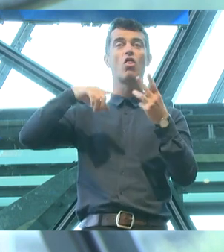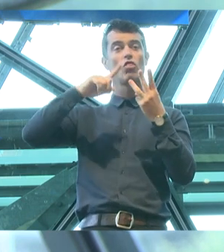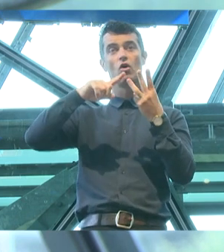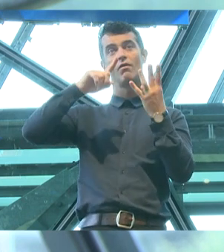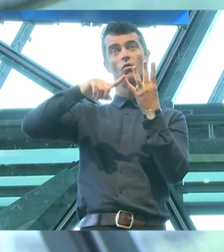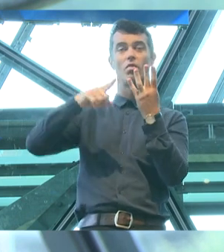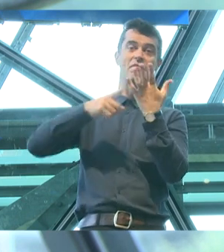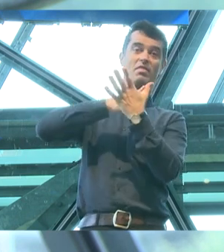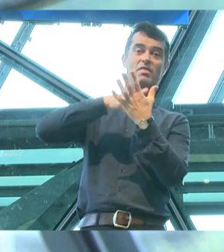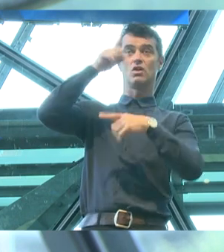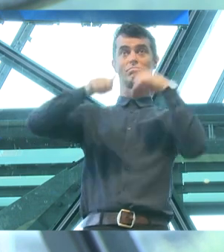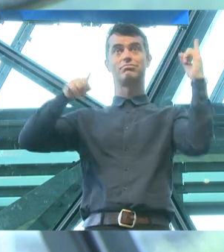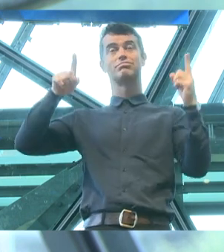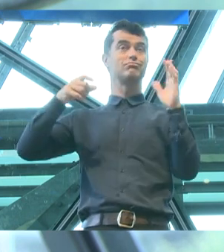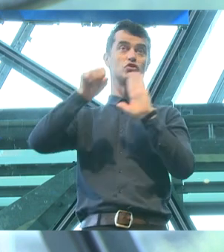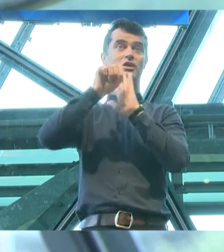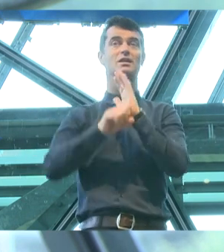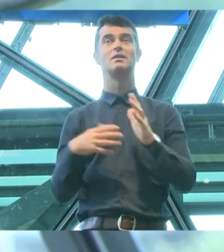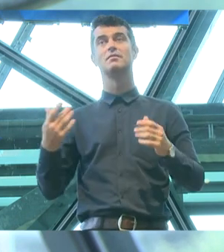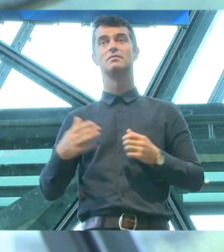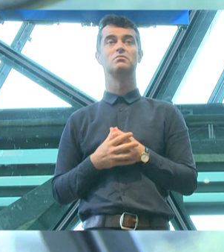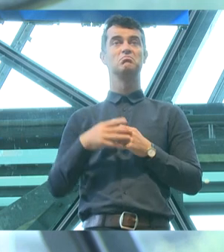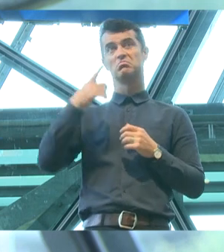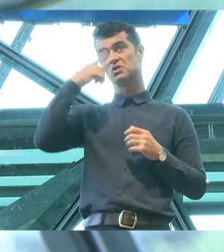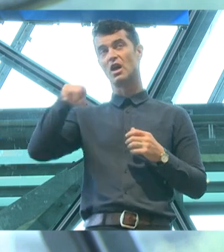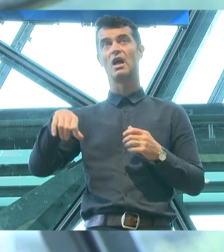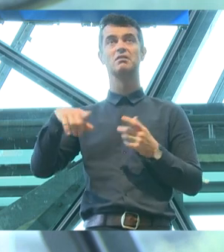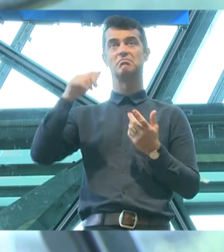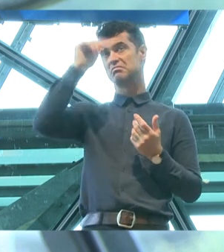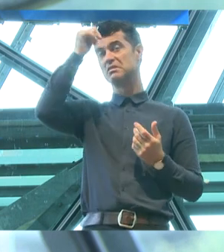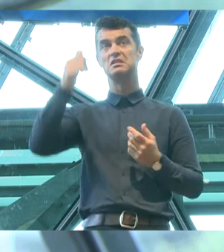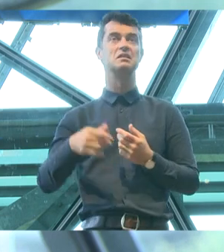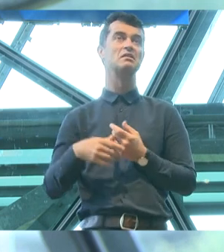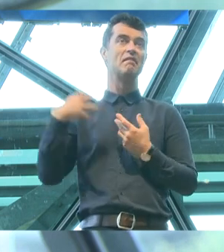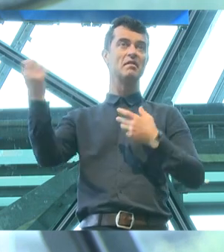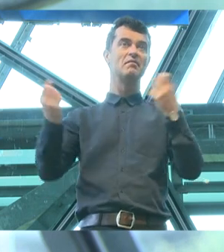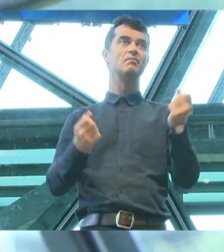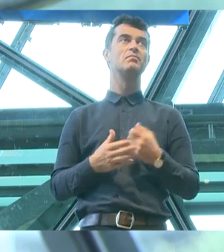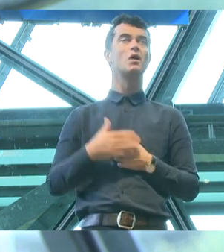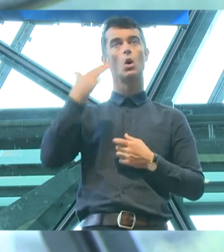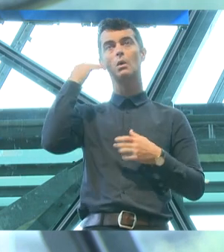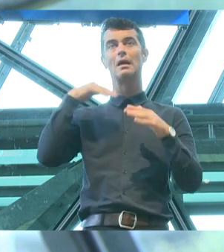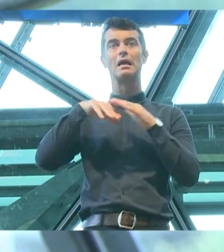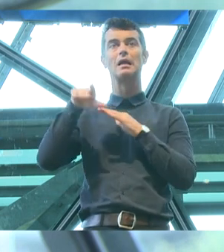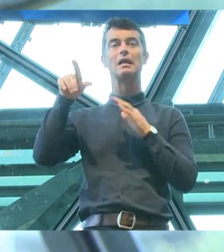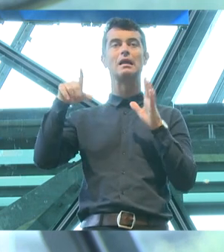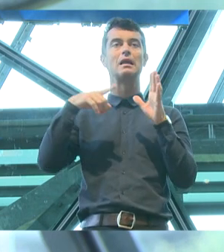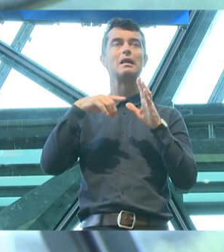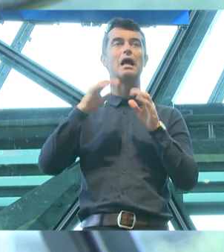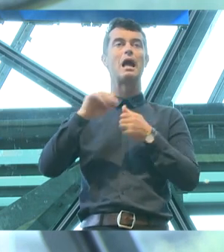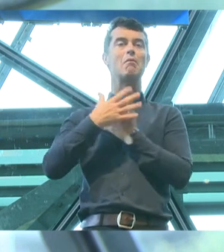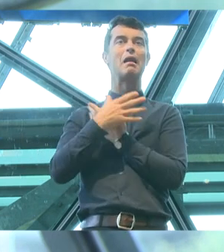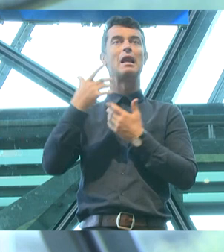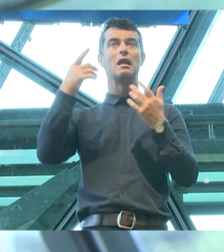fifth, even more genders, from Thailand's Katui to India's Hijra, from women deep in the Albanian